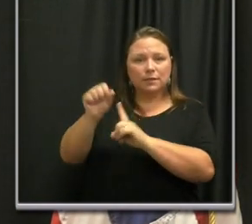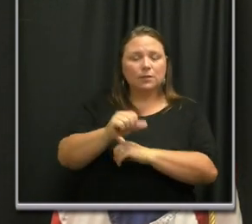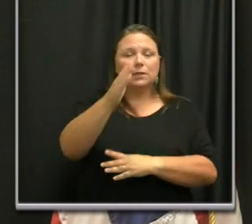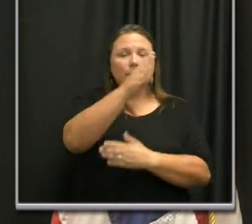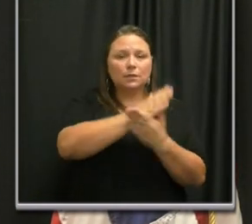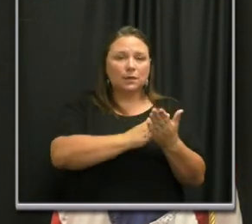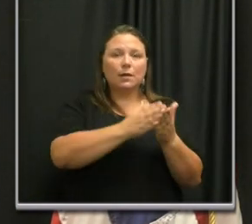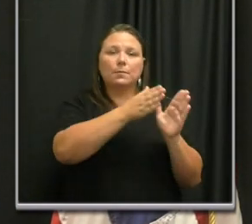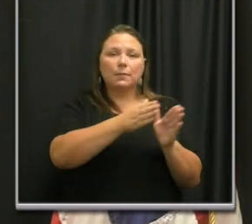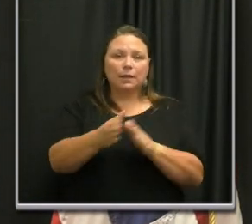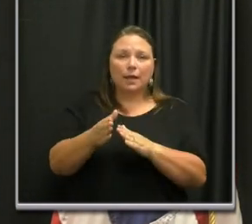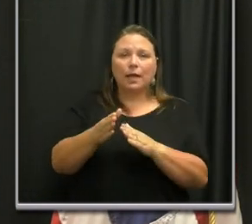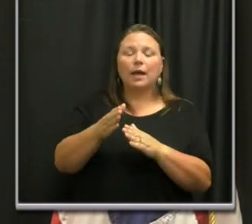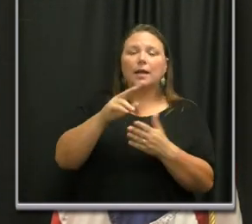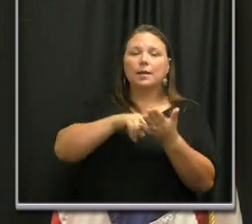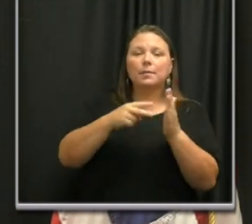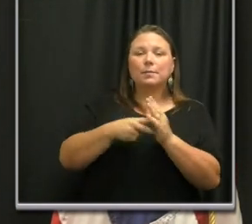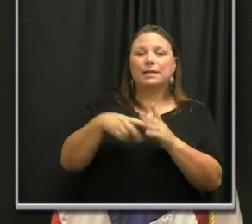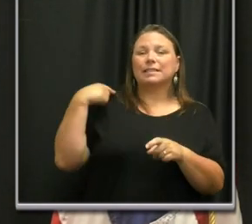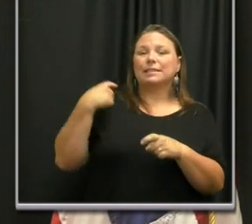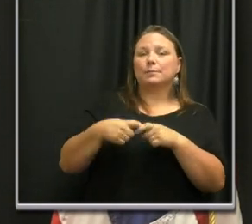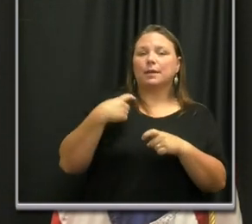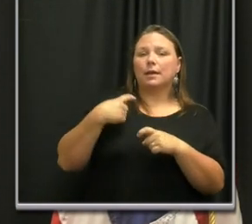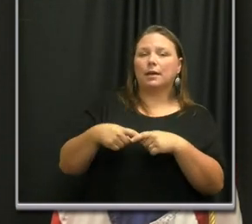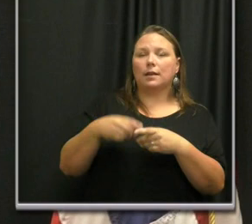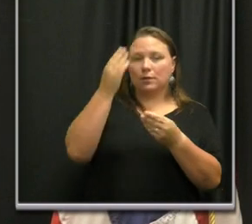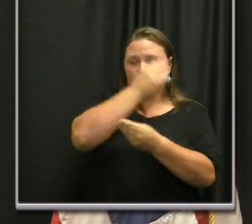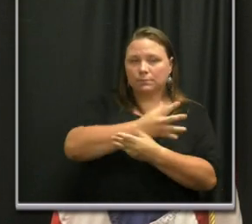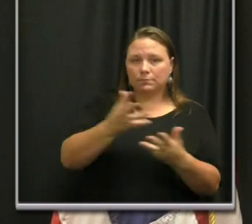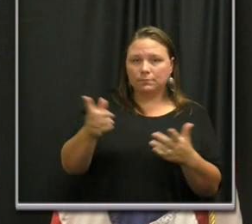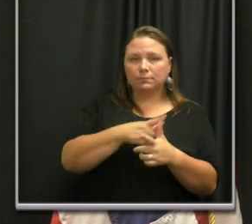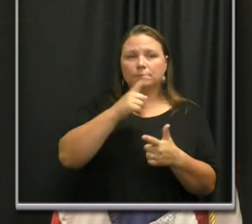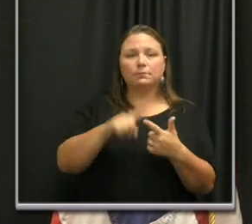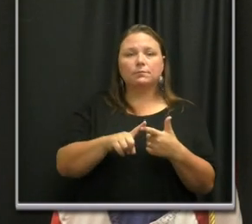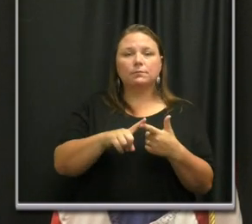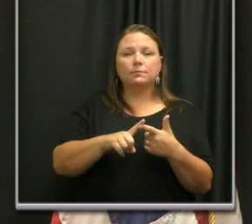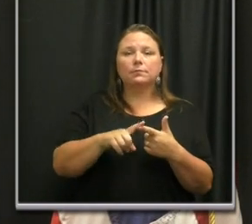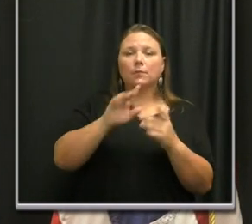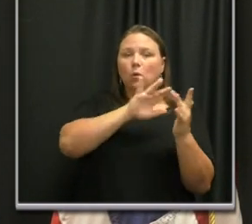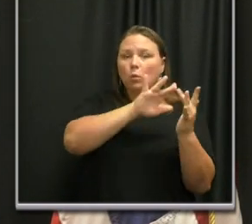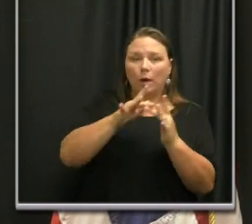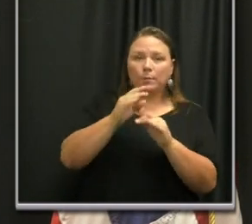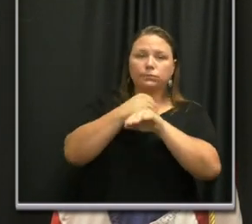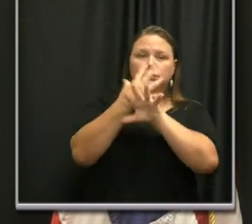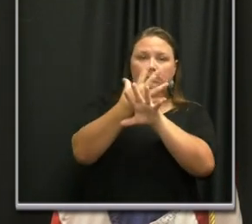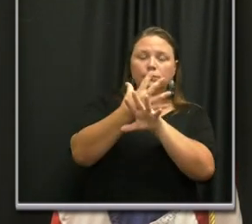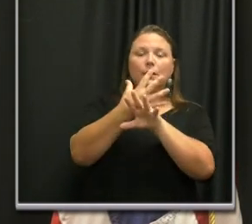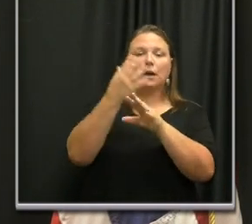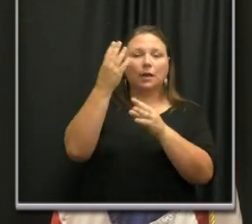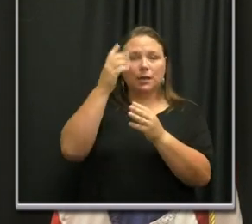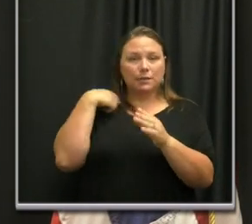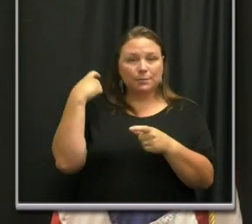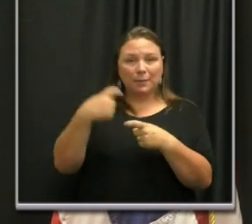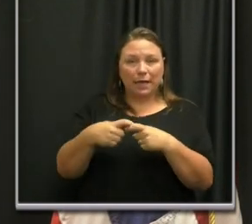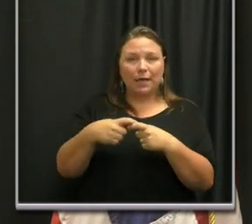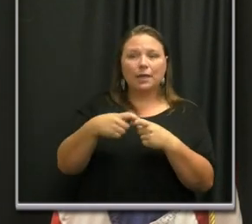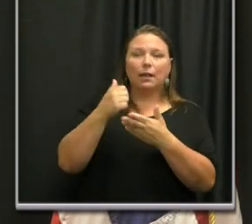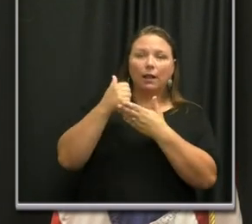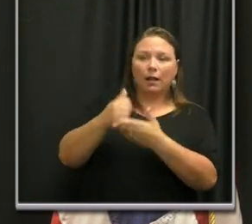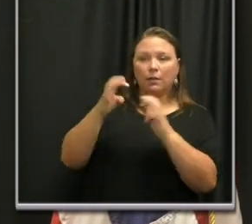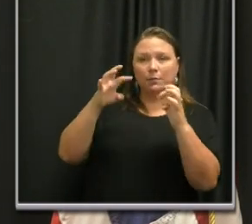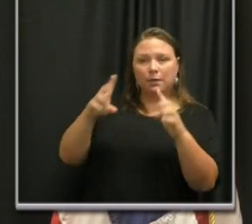includes Spanish press conferences and webinars in Spanish to educate the community,